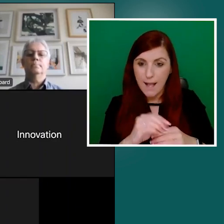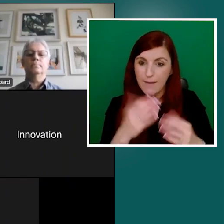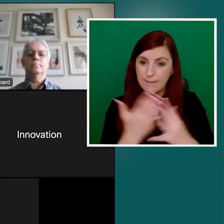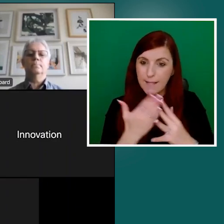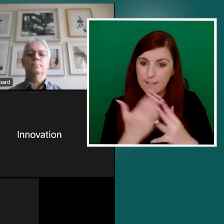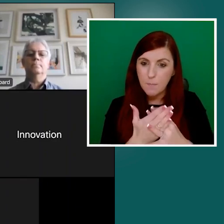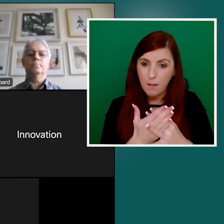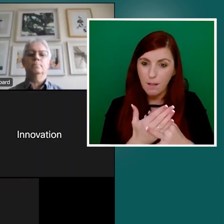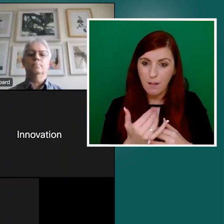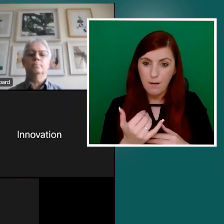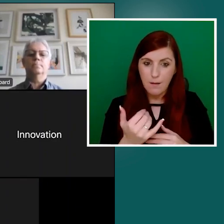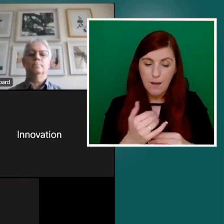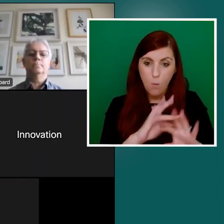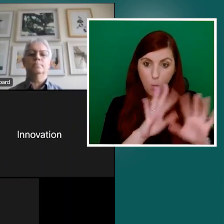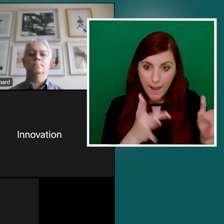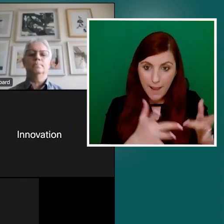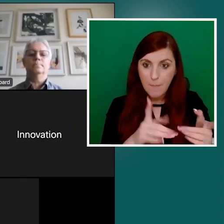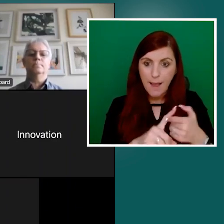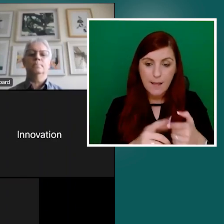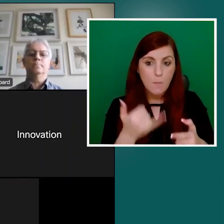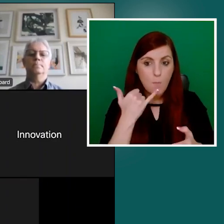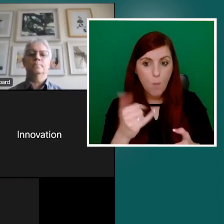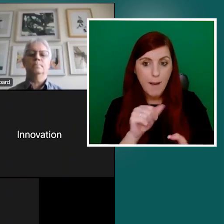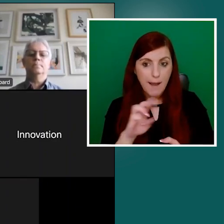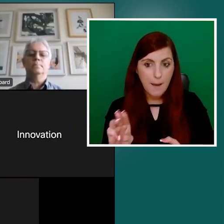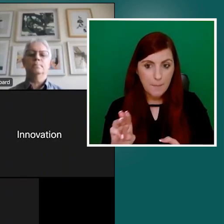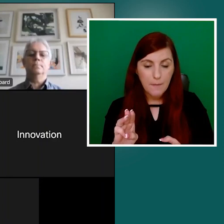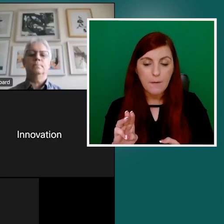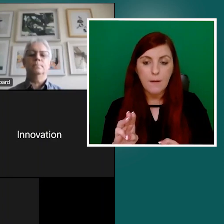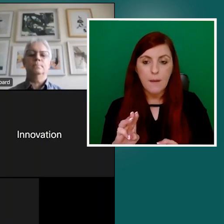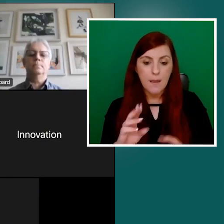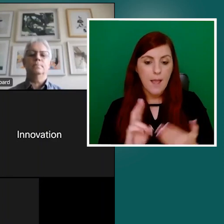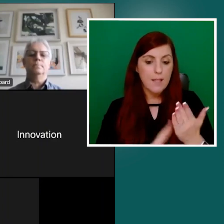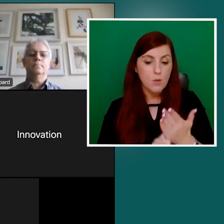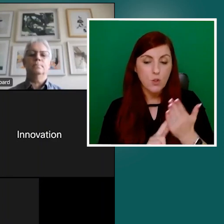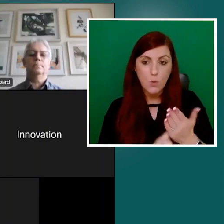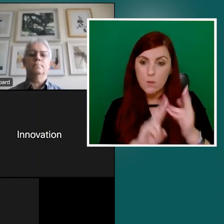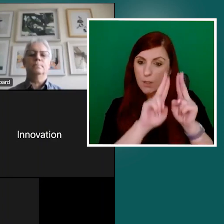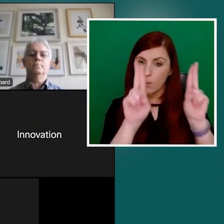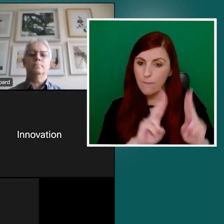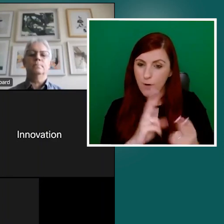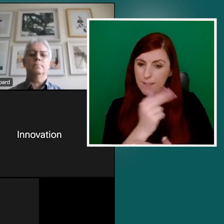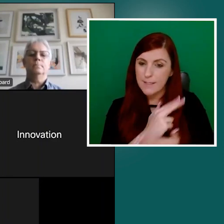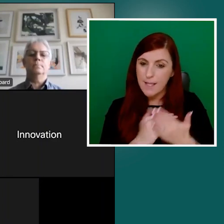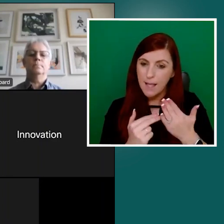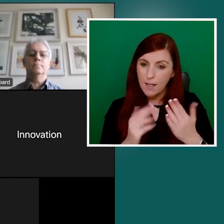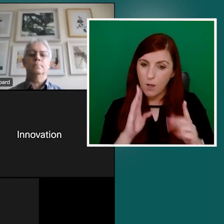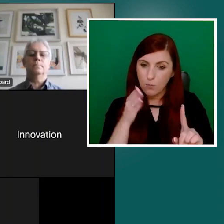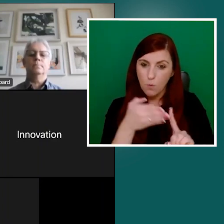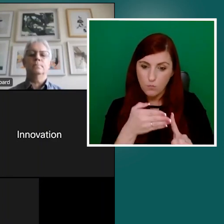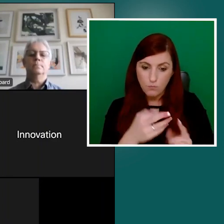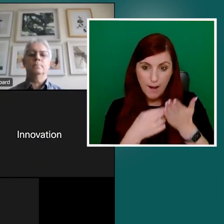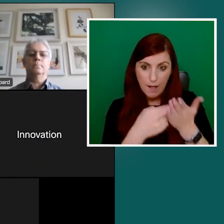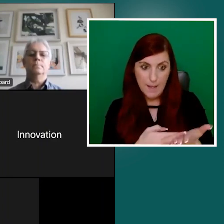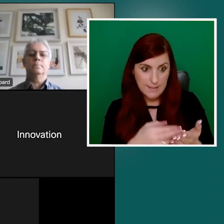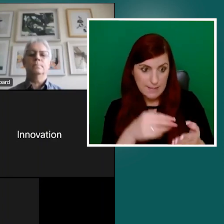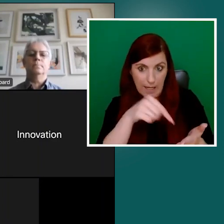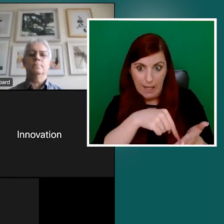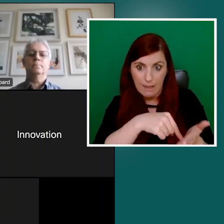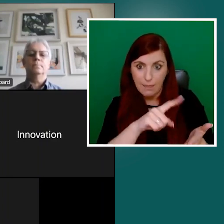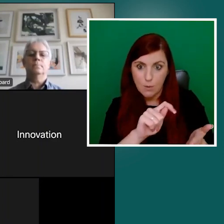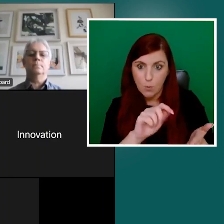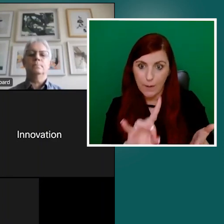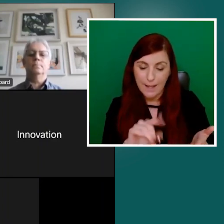accessible. And using the universally designed approaches recommended in the toolkit will definitely help